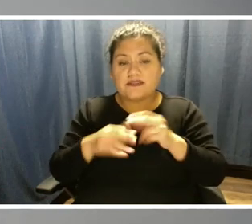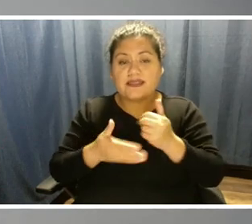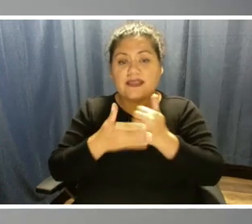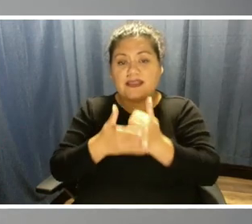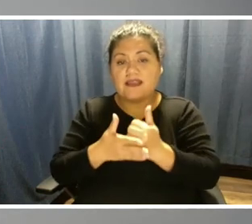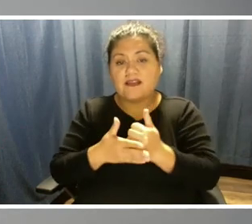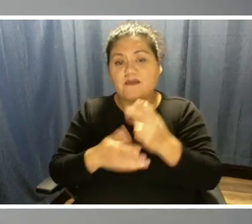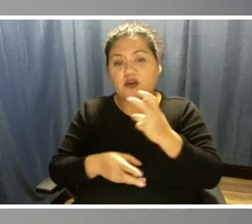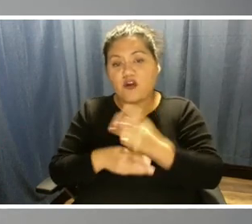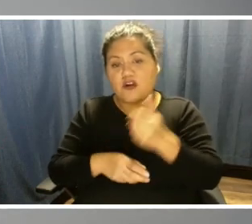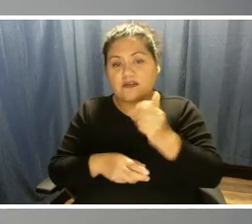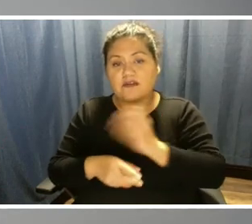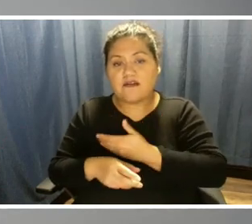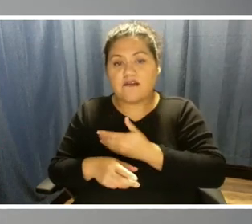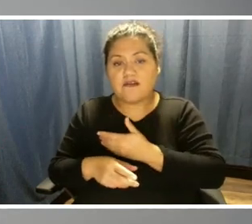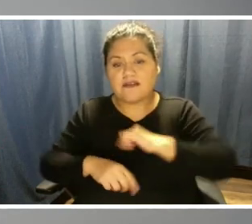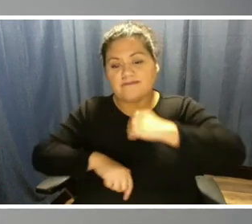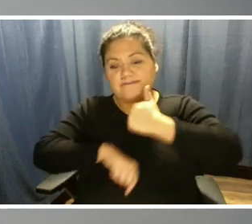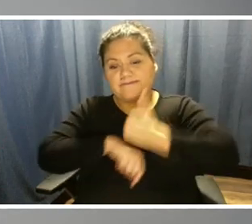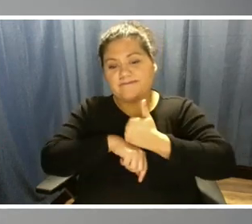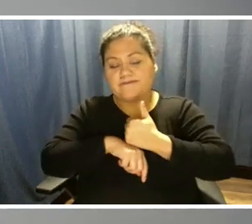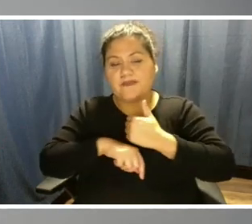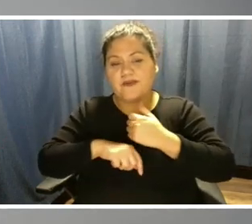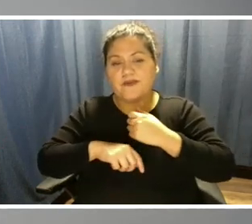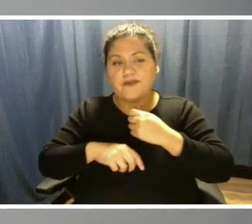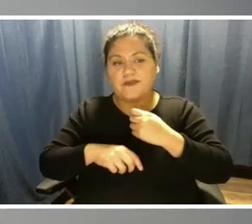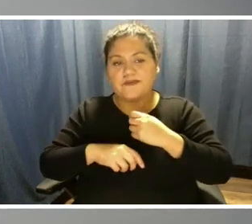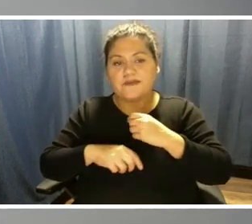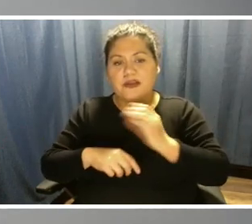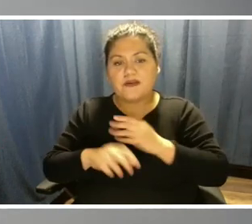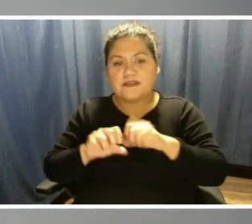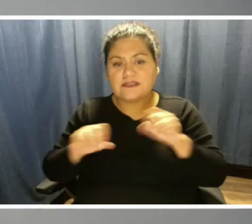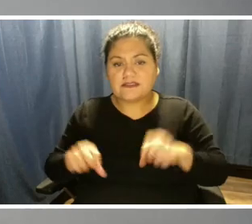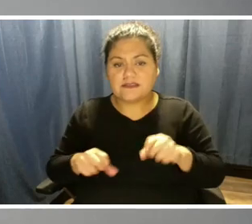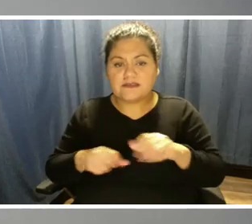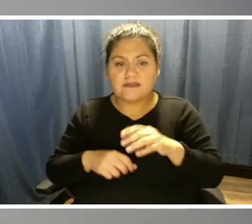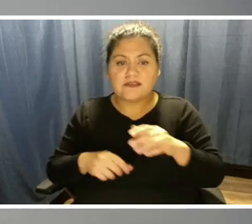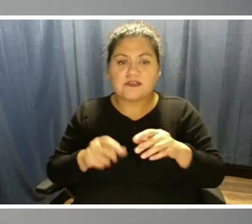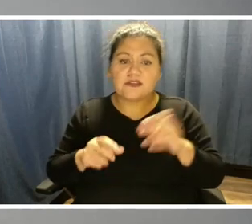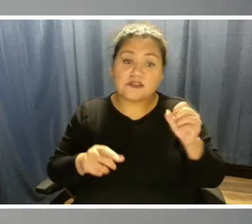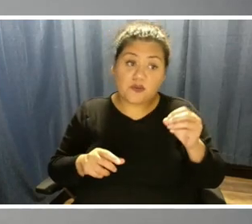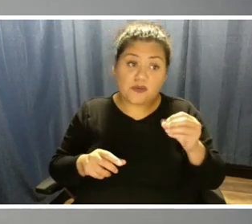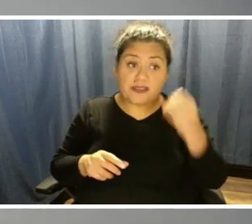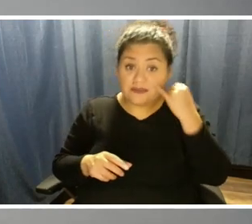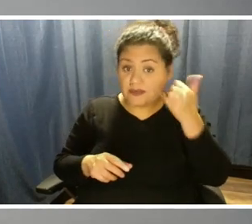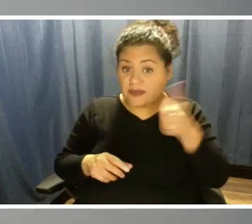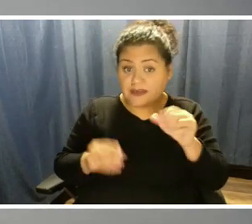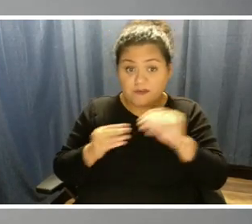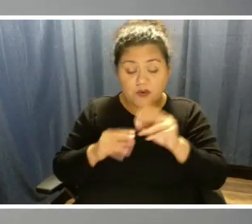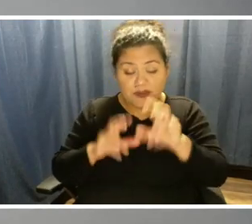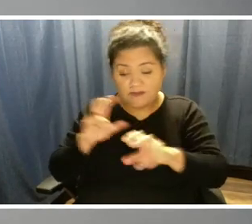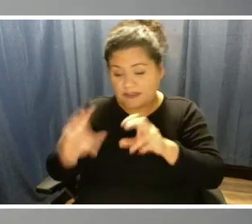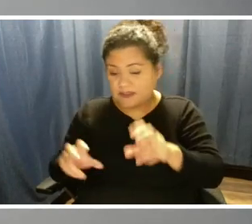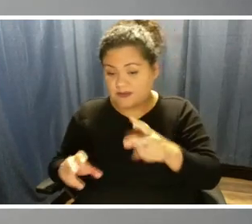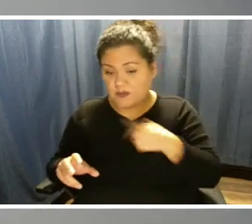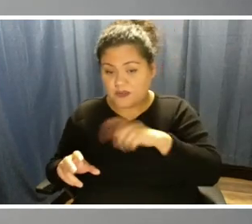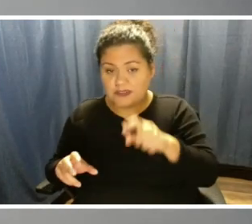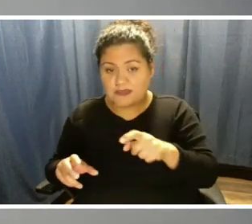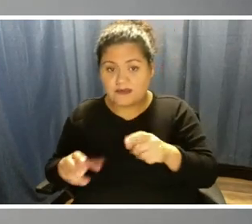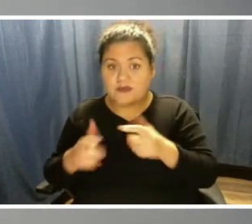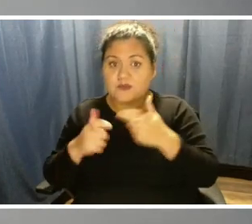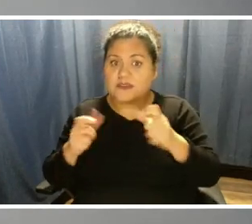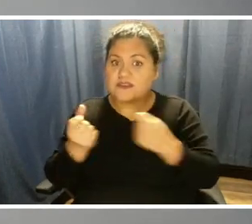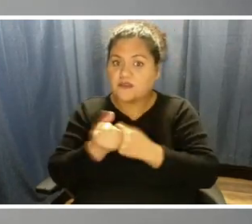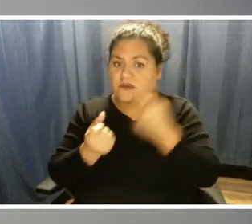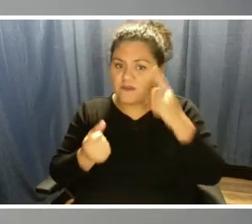system, and, you know, generating systems and locally. So to the extent that there's going to be any more investment that we'll need rate support for, it'll be